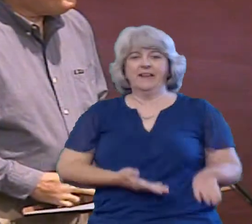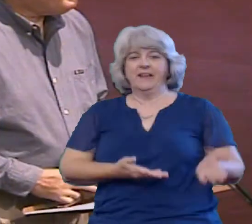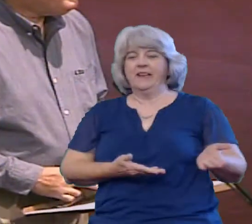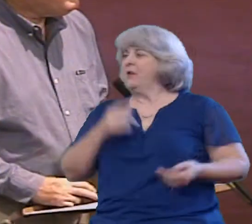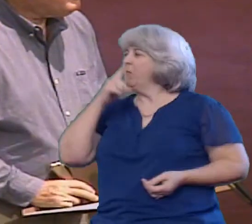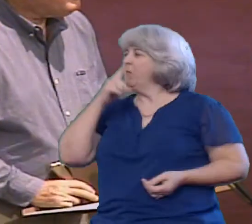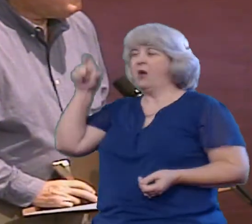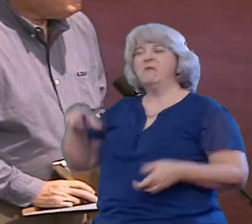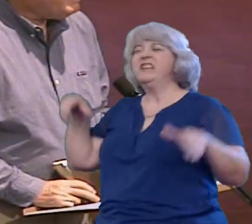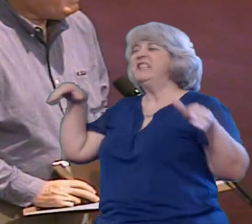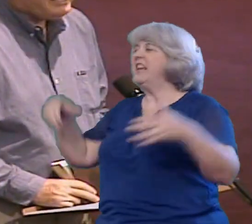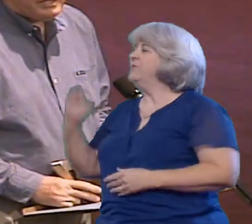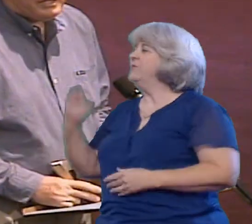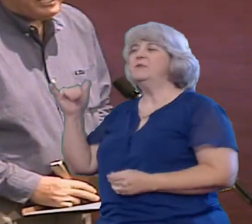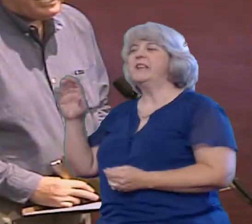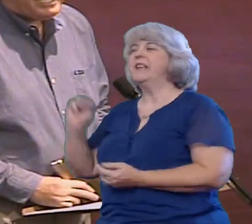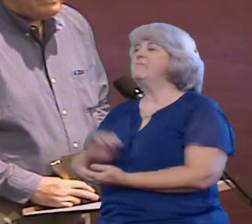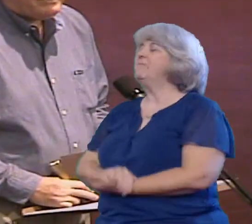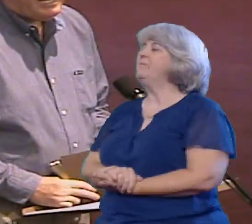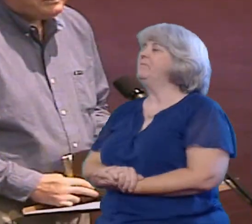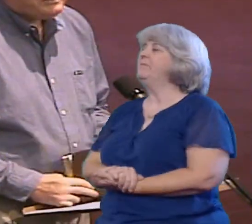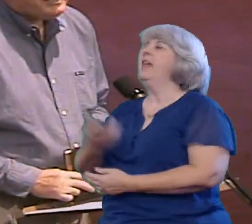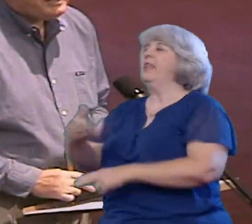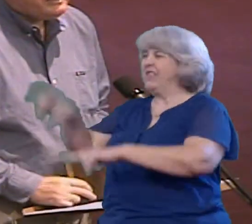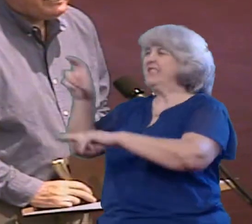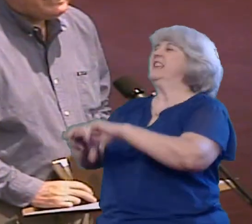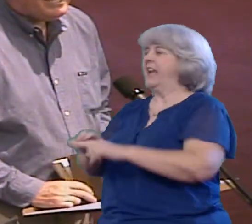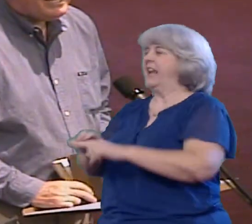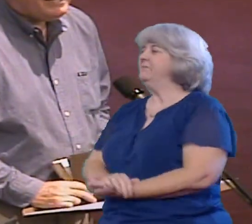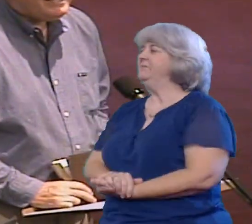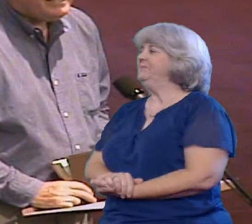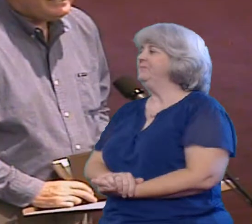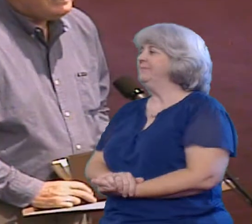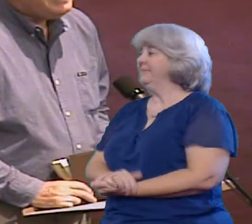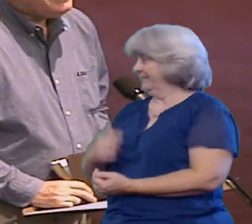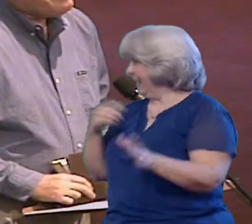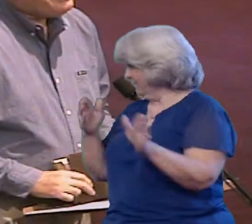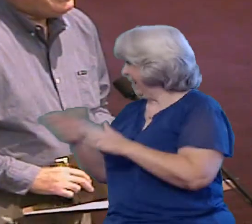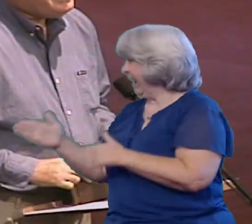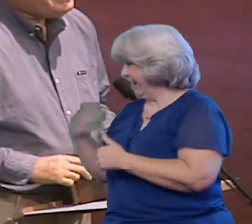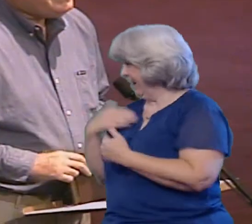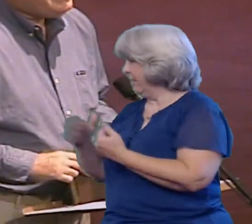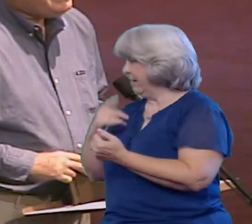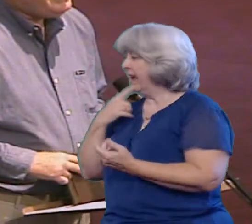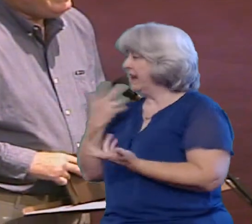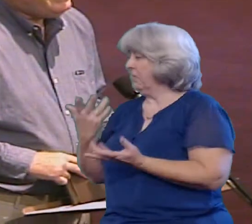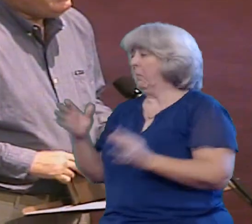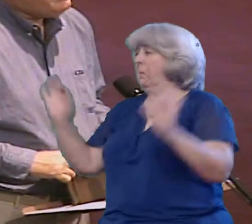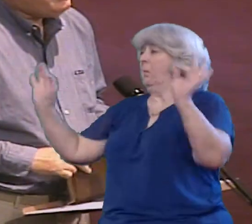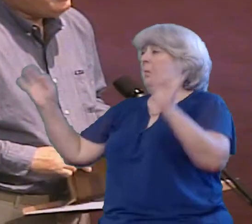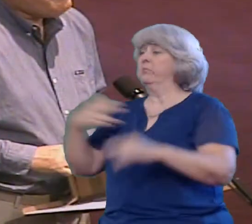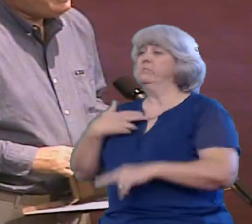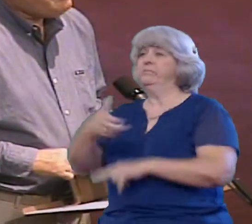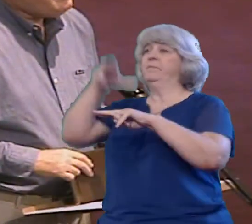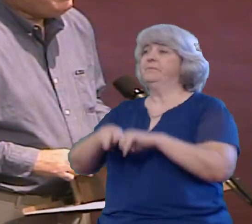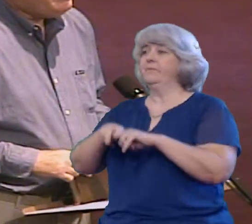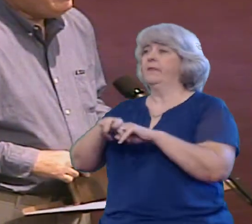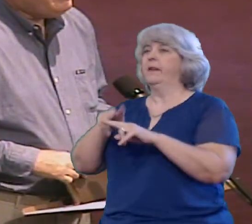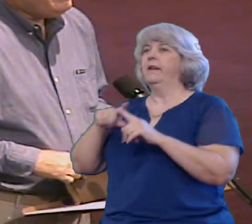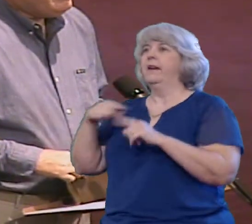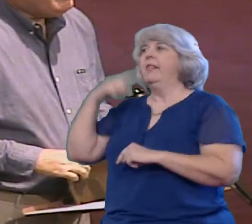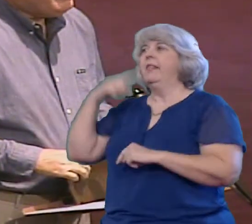introduction, and then just sit down. And I was going to do that tonight, but then I got to thinking that there are some people